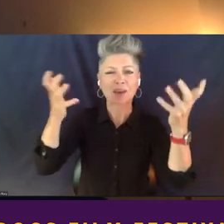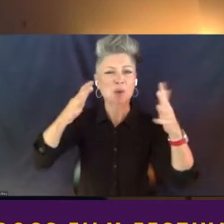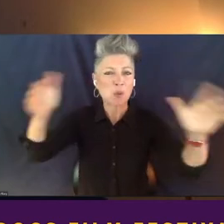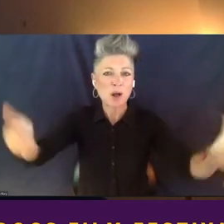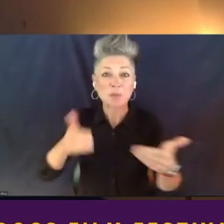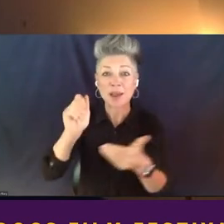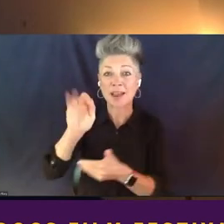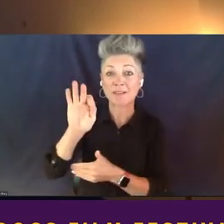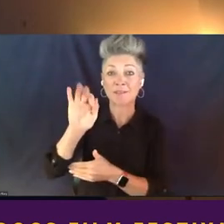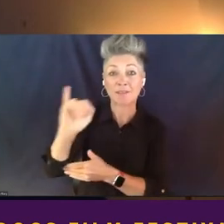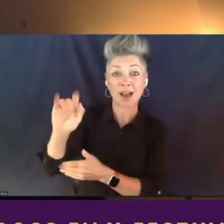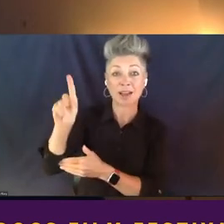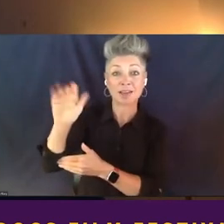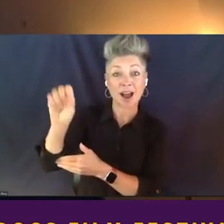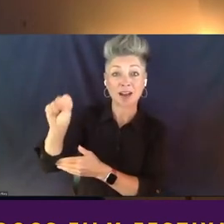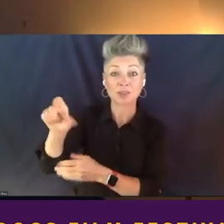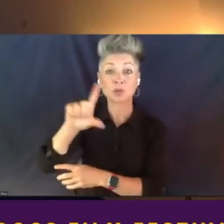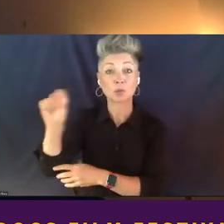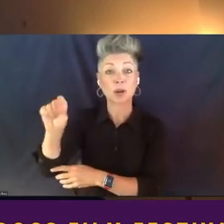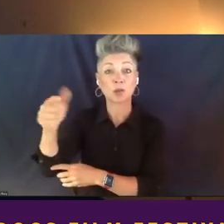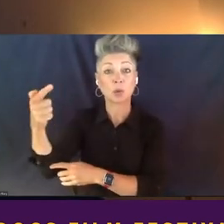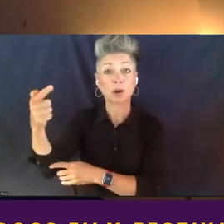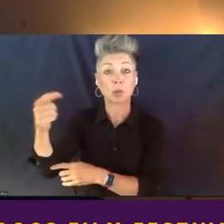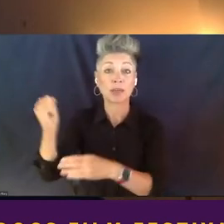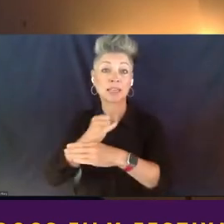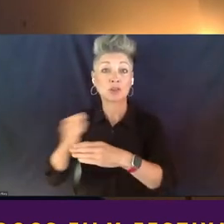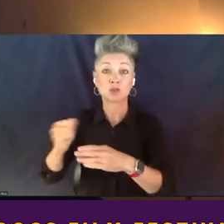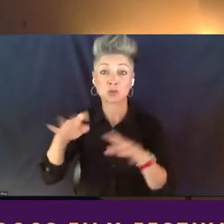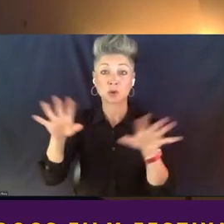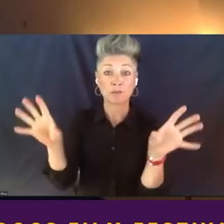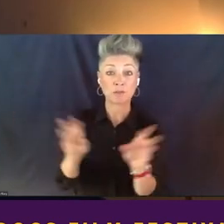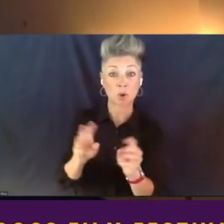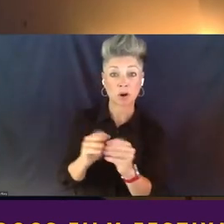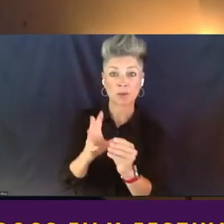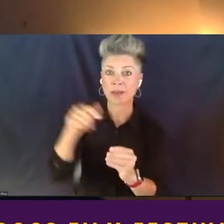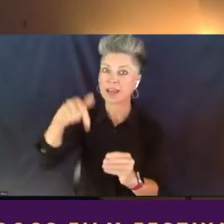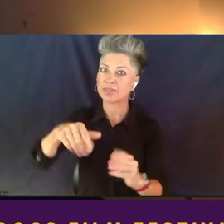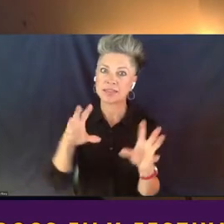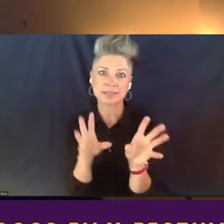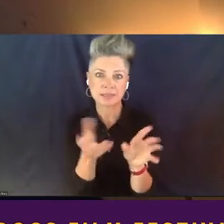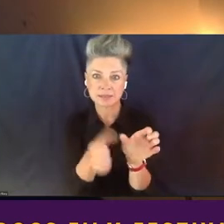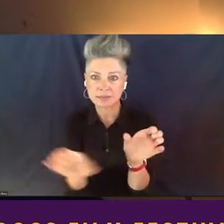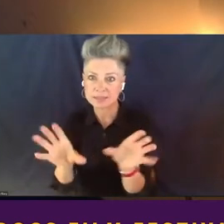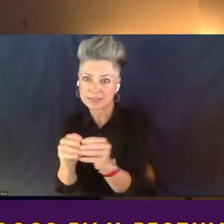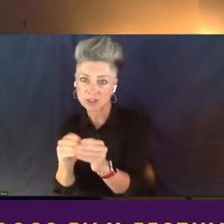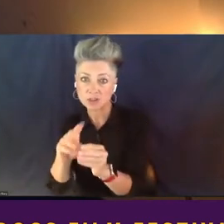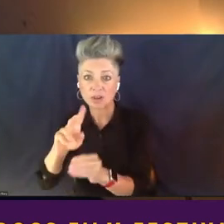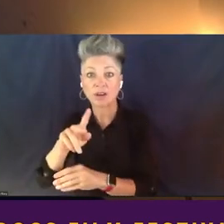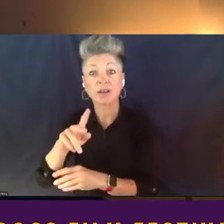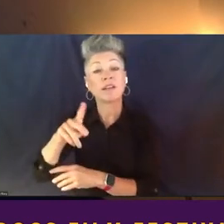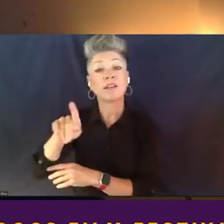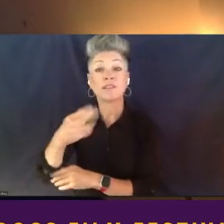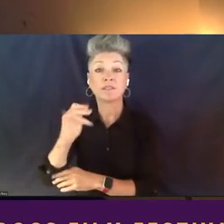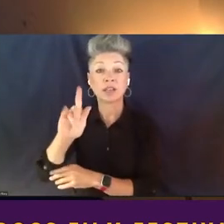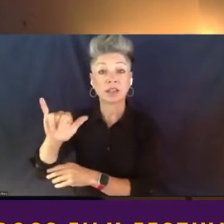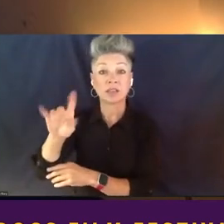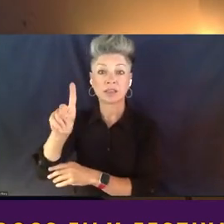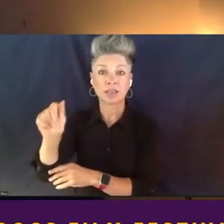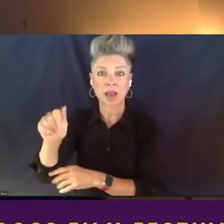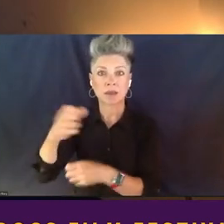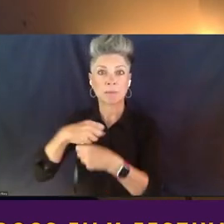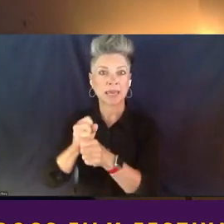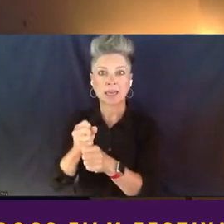2021 Industry Forum and to this session, Philly DA, the making of the landmark new Independent Lens